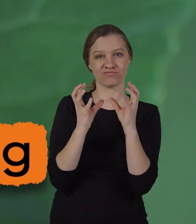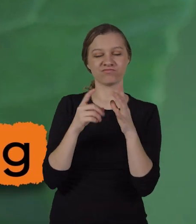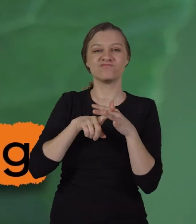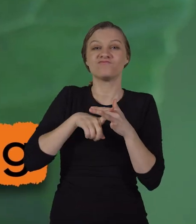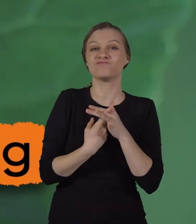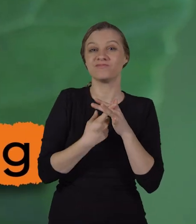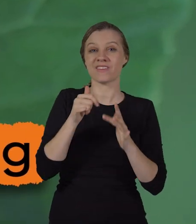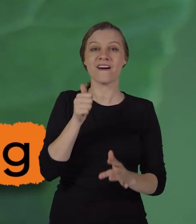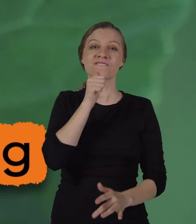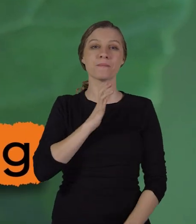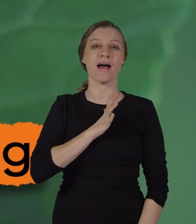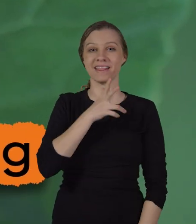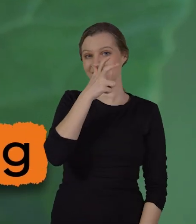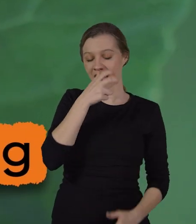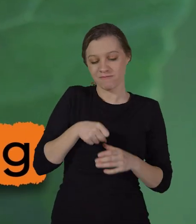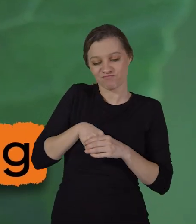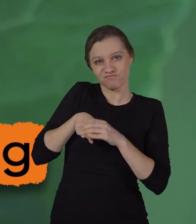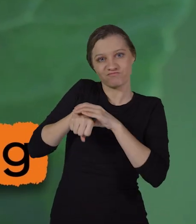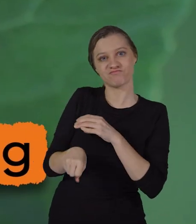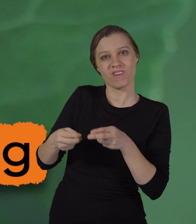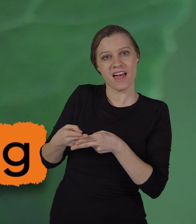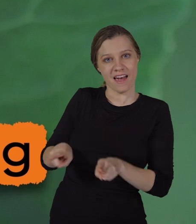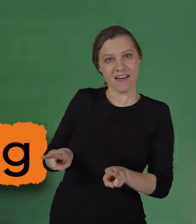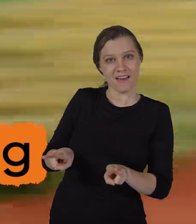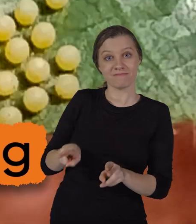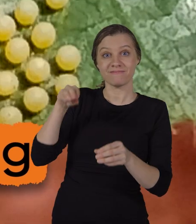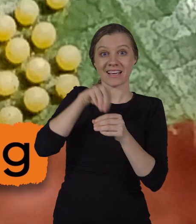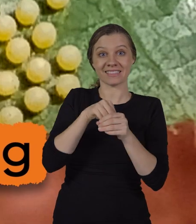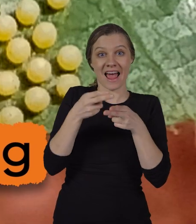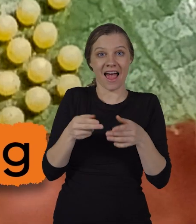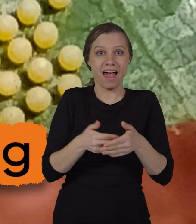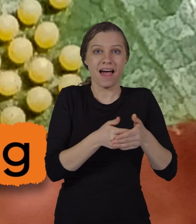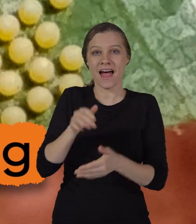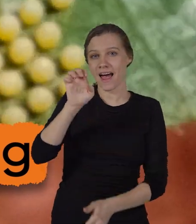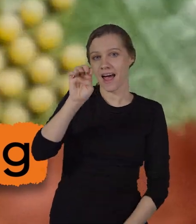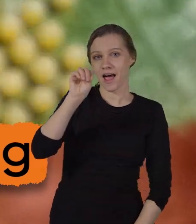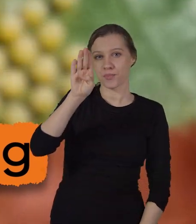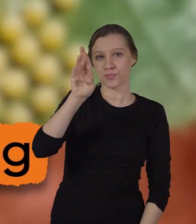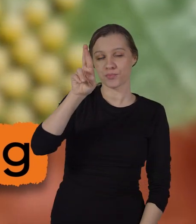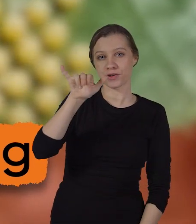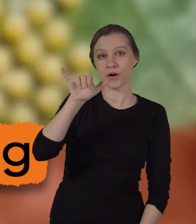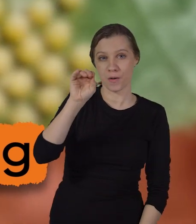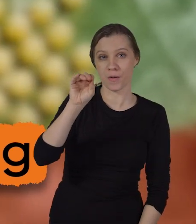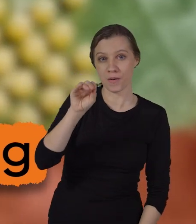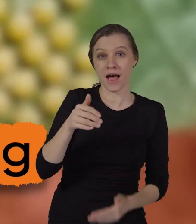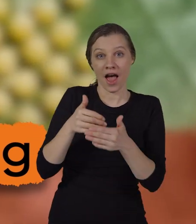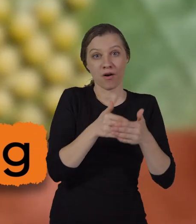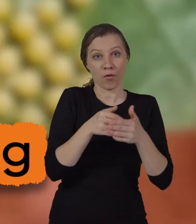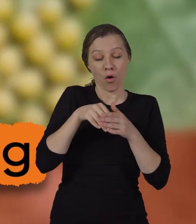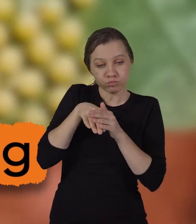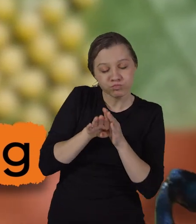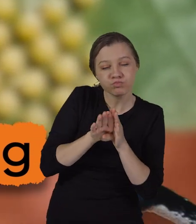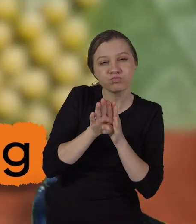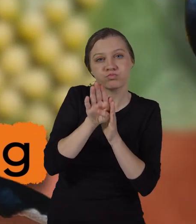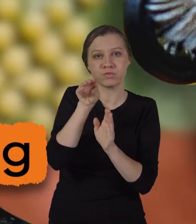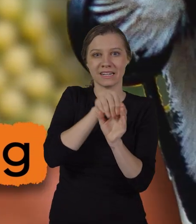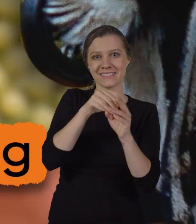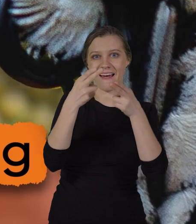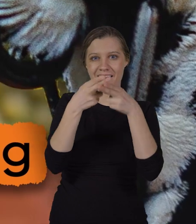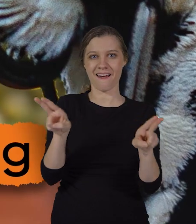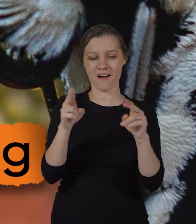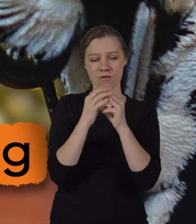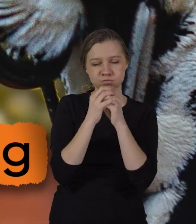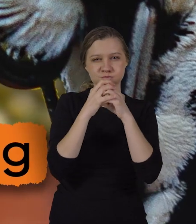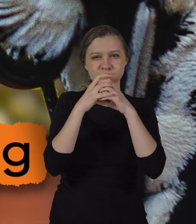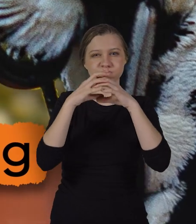egg stage happens when a female insect lays an egg inside the egg is an embryo and the embryo develops